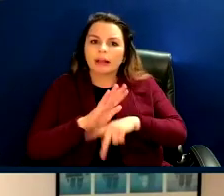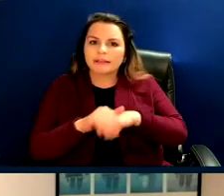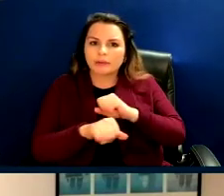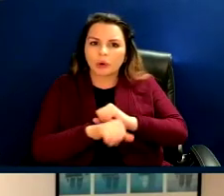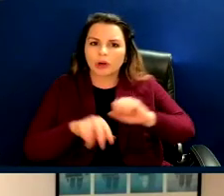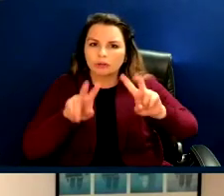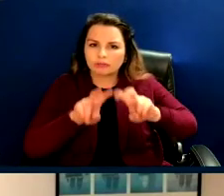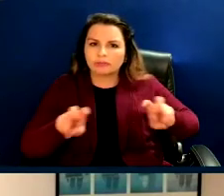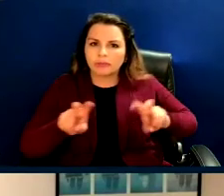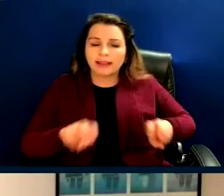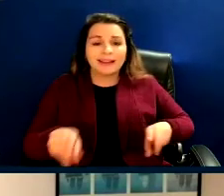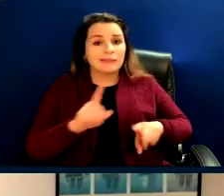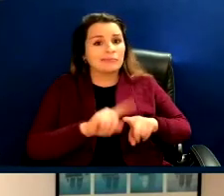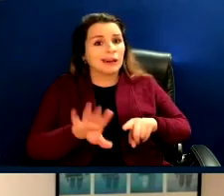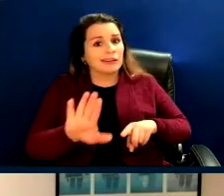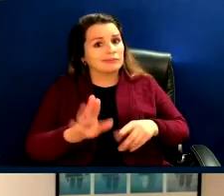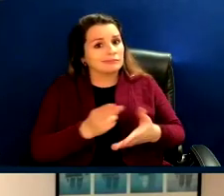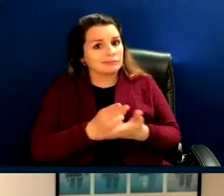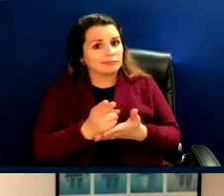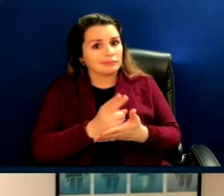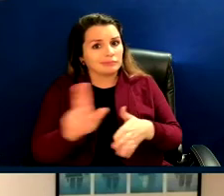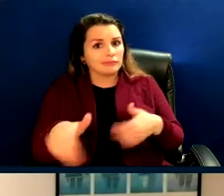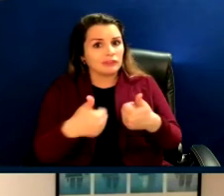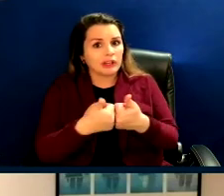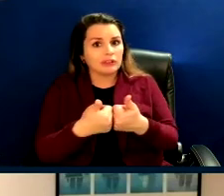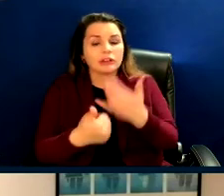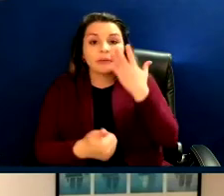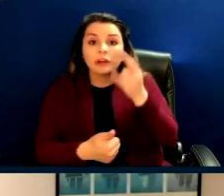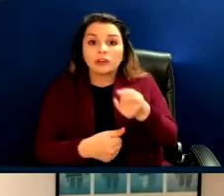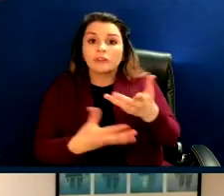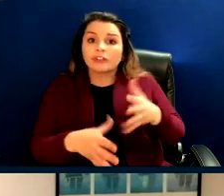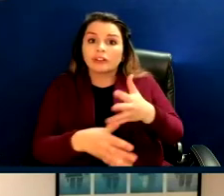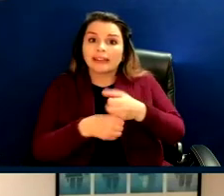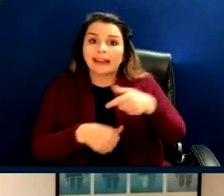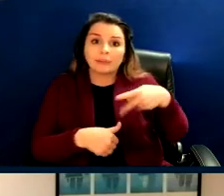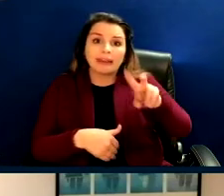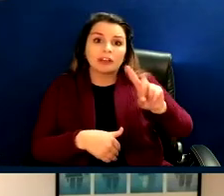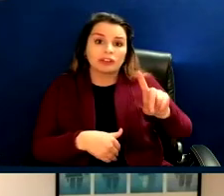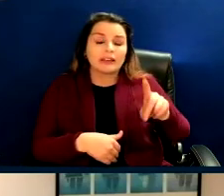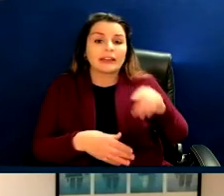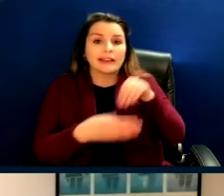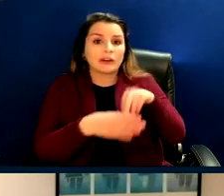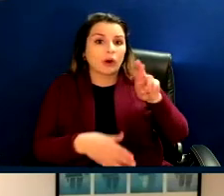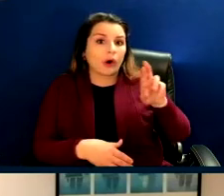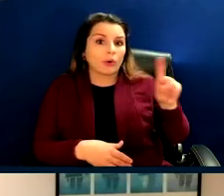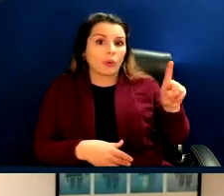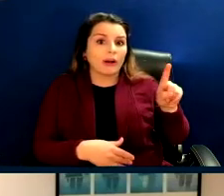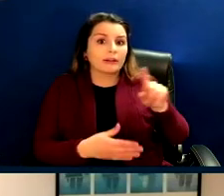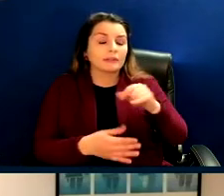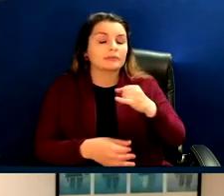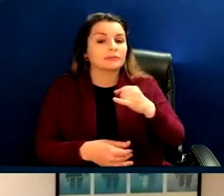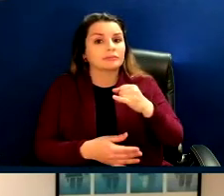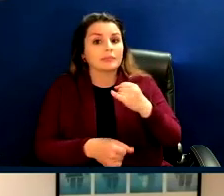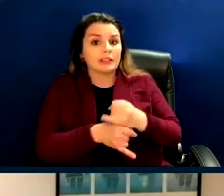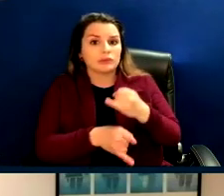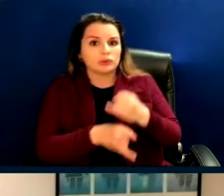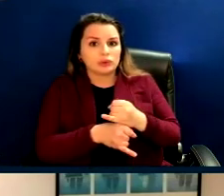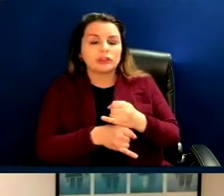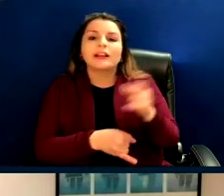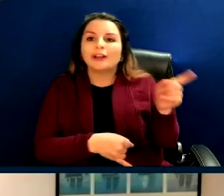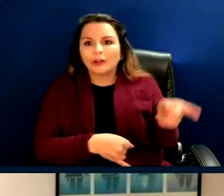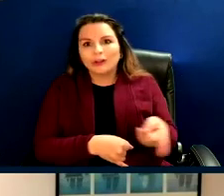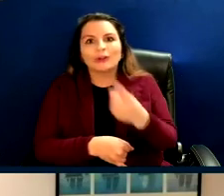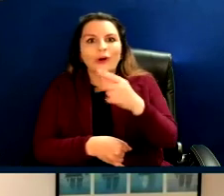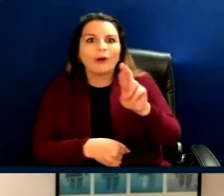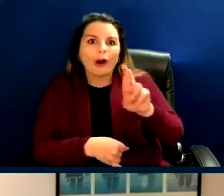It's a challenge. I'll tell you, because PhD, if you, if you get a PhD at a research one university, you are trained to go be a researcher at a